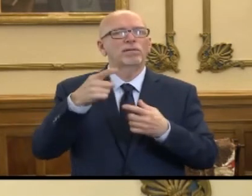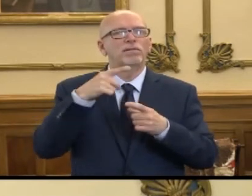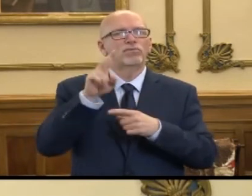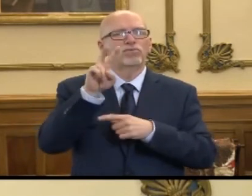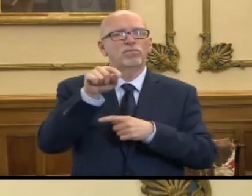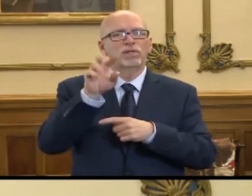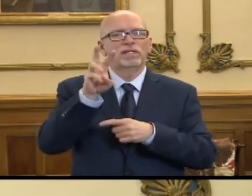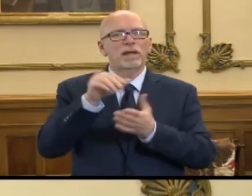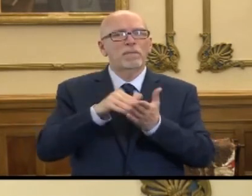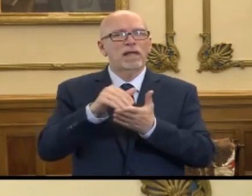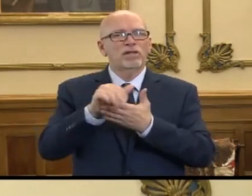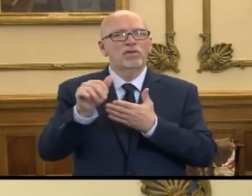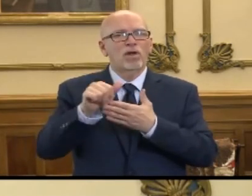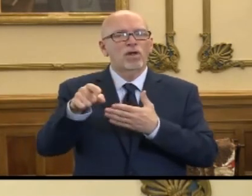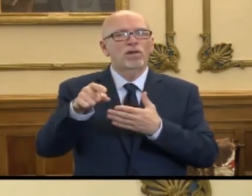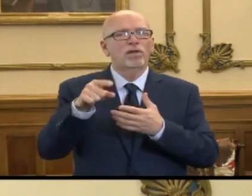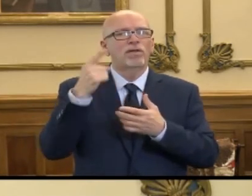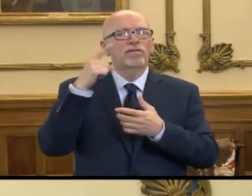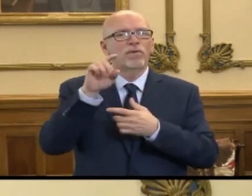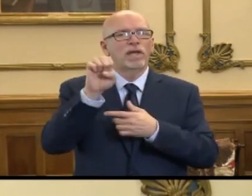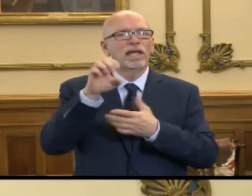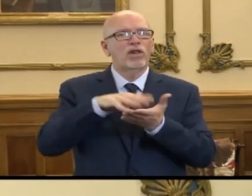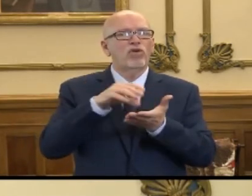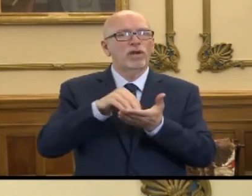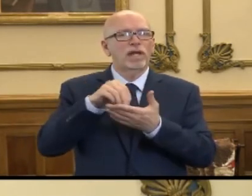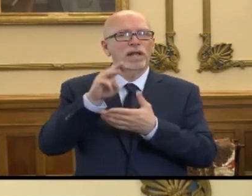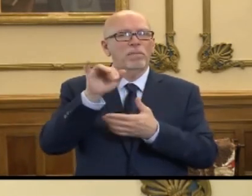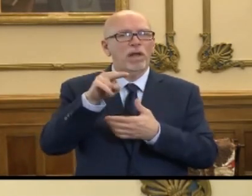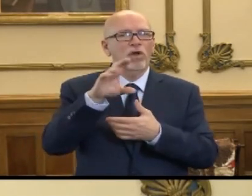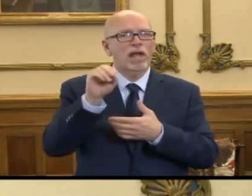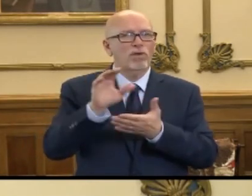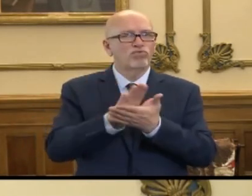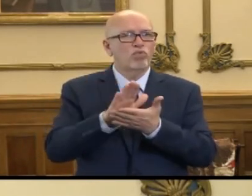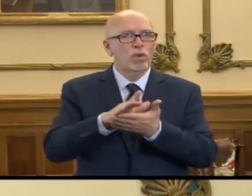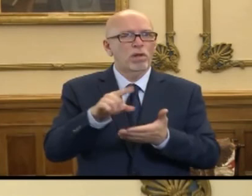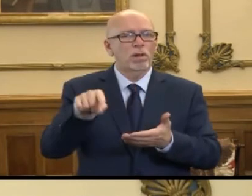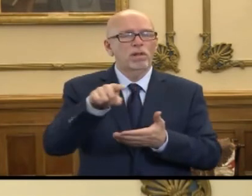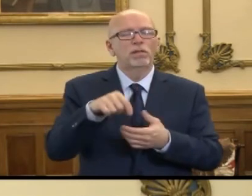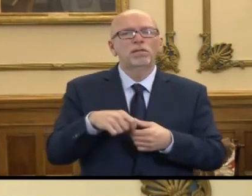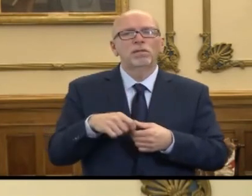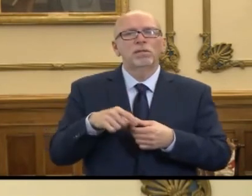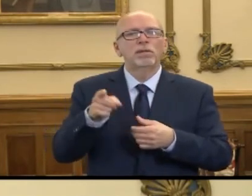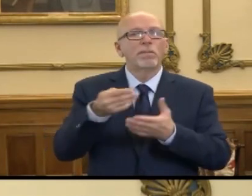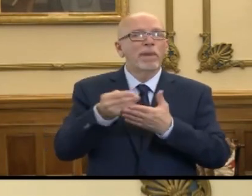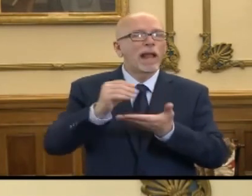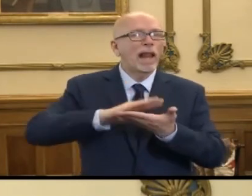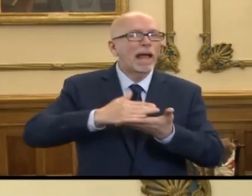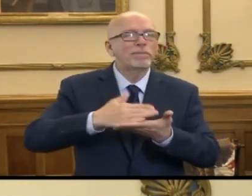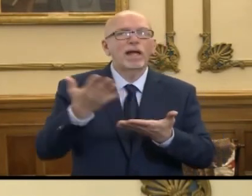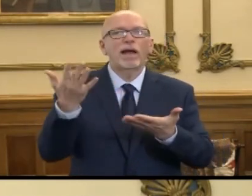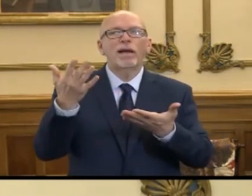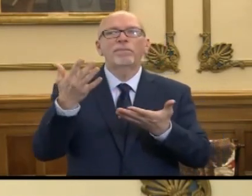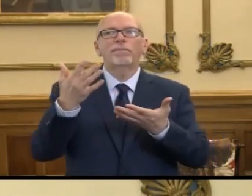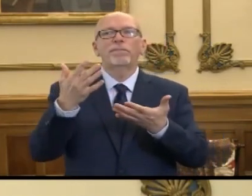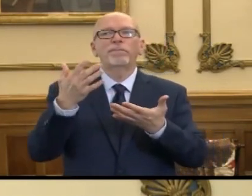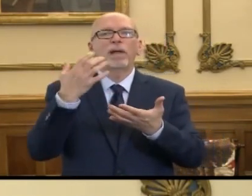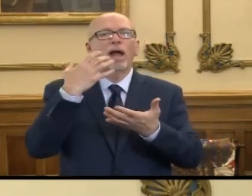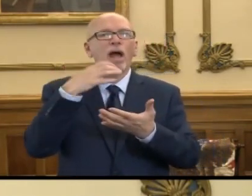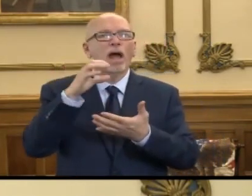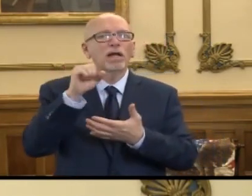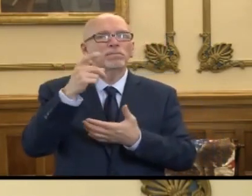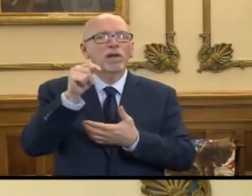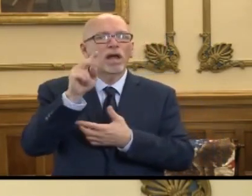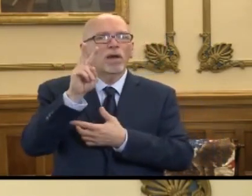million to support e-learning in Marion County schools. They're doing things like buying laptops, Wi-Fi hotspots, fund